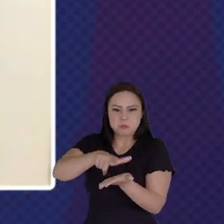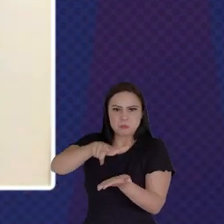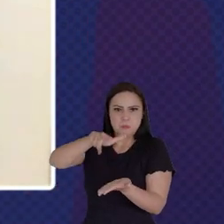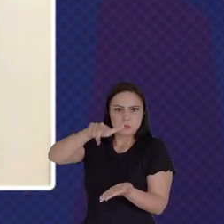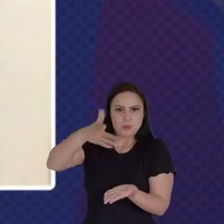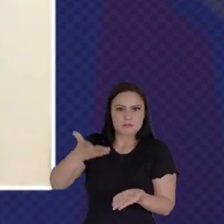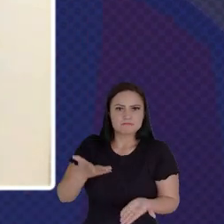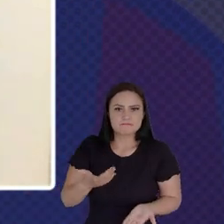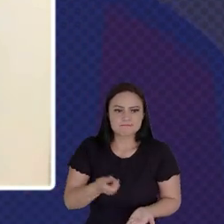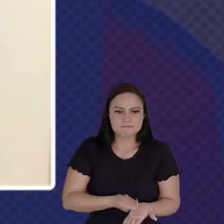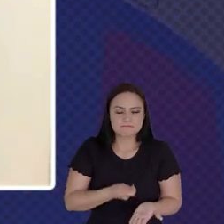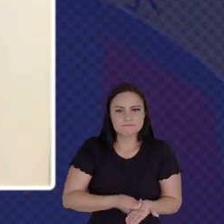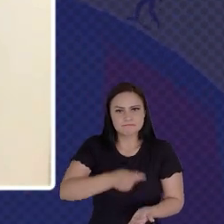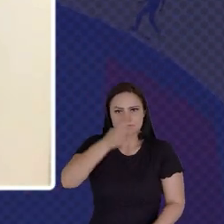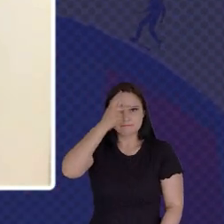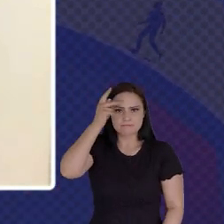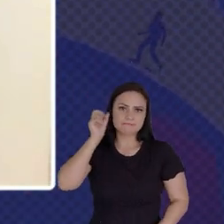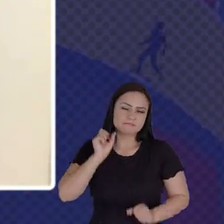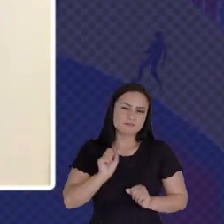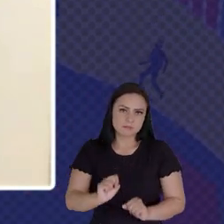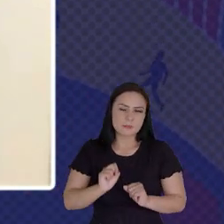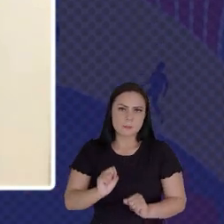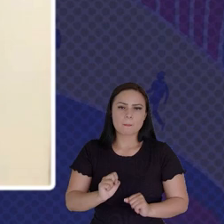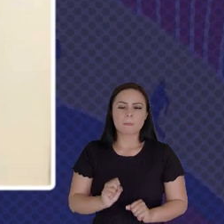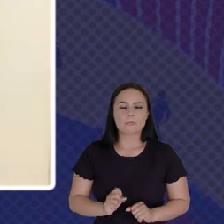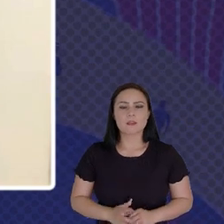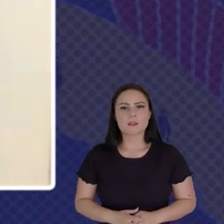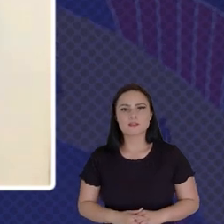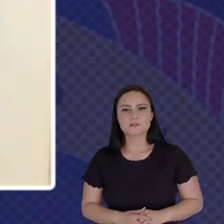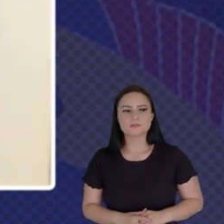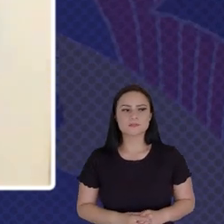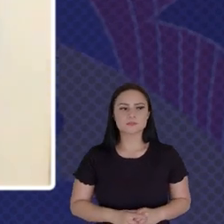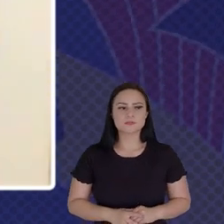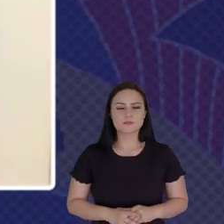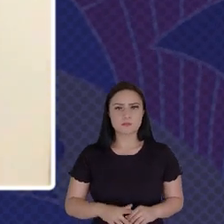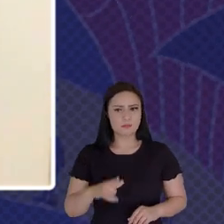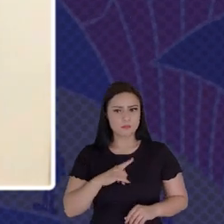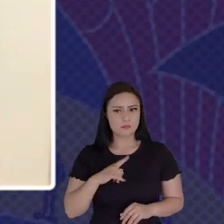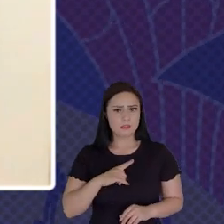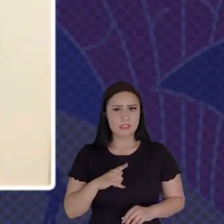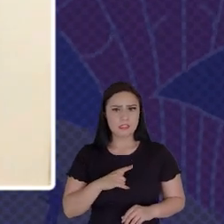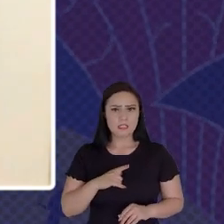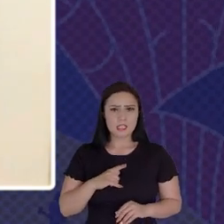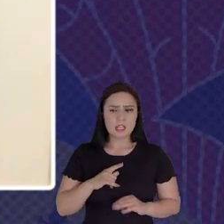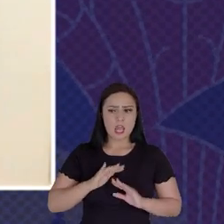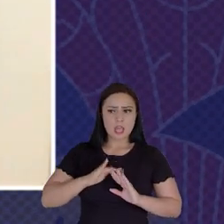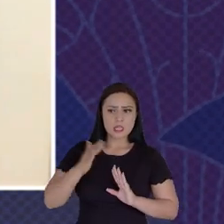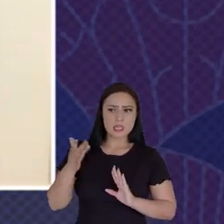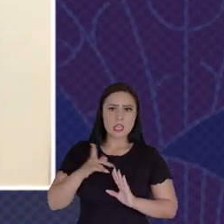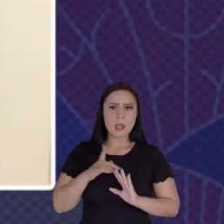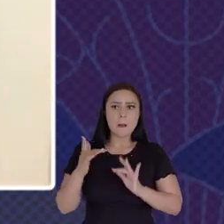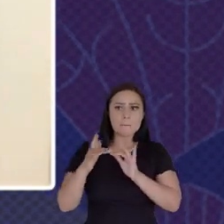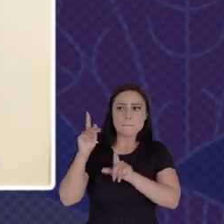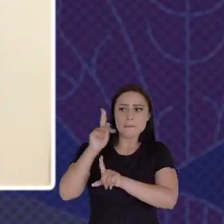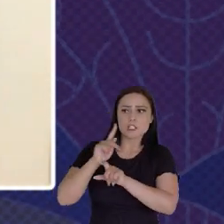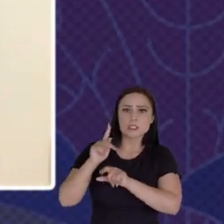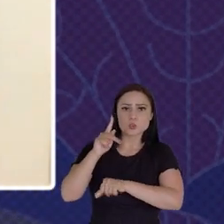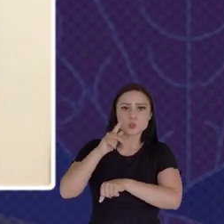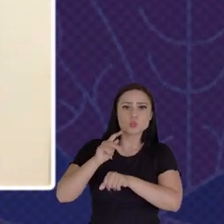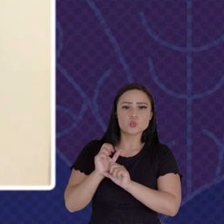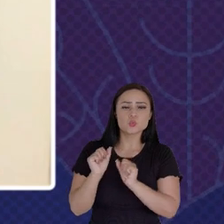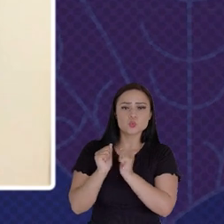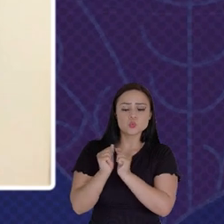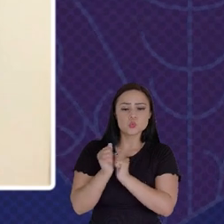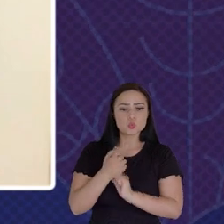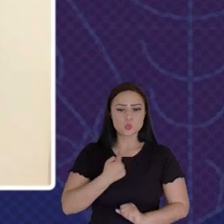Meet Us Can Actually Interface With Us Having A Face Having A Means Of Where